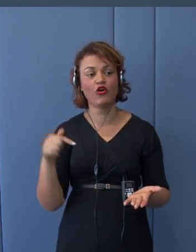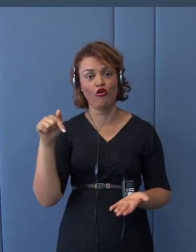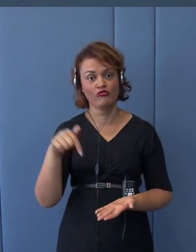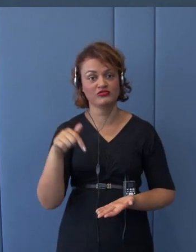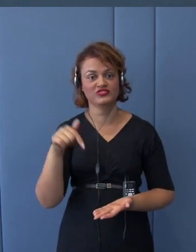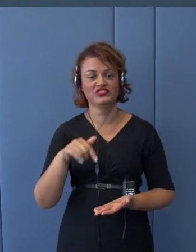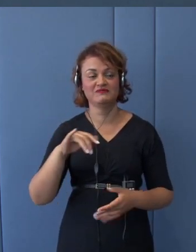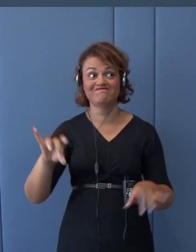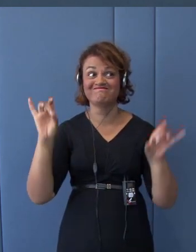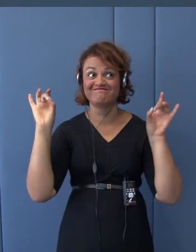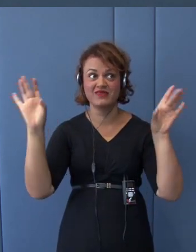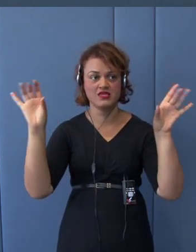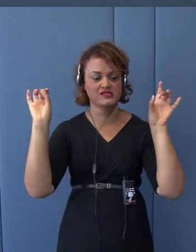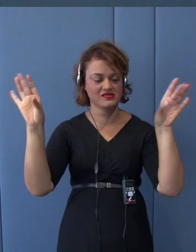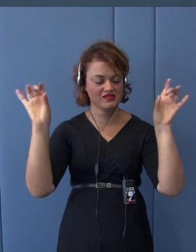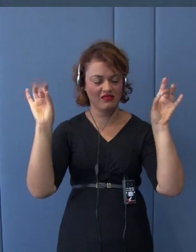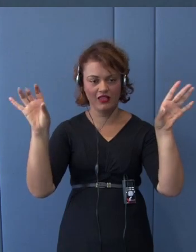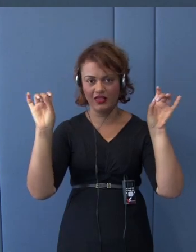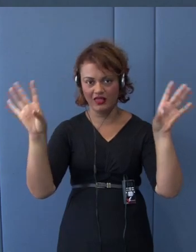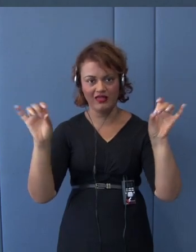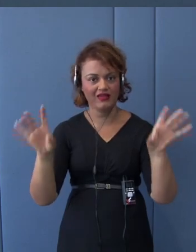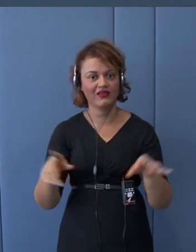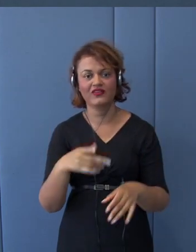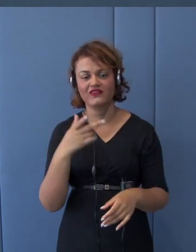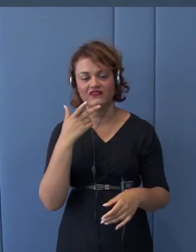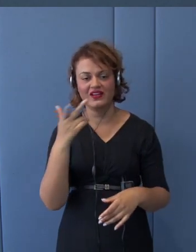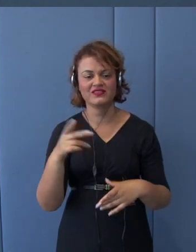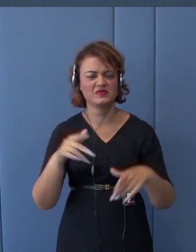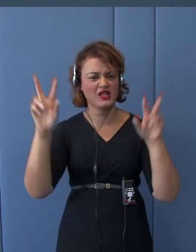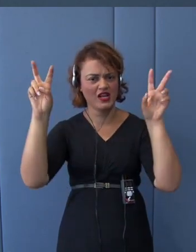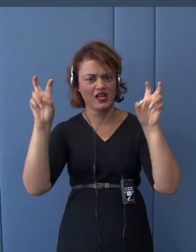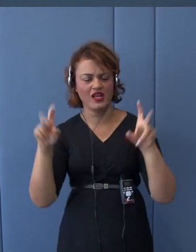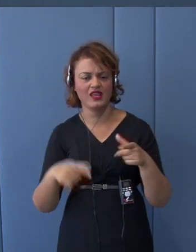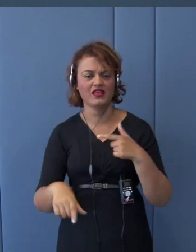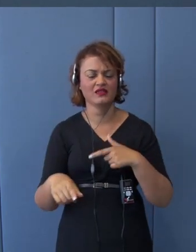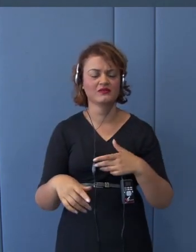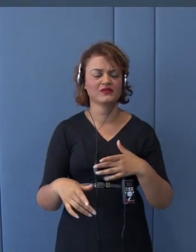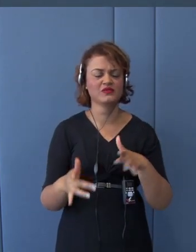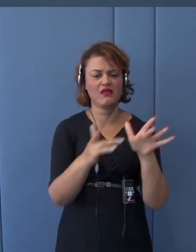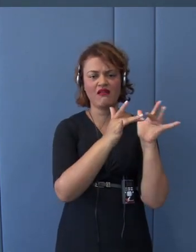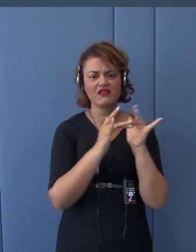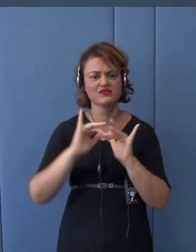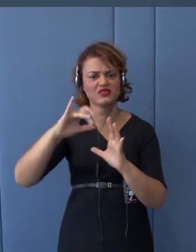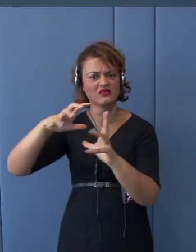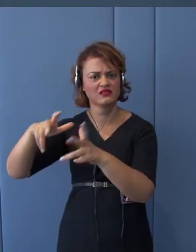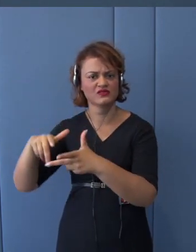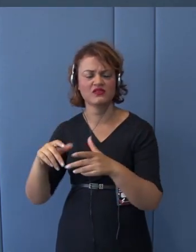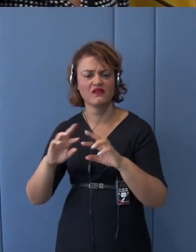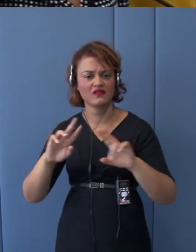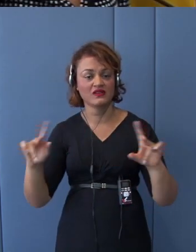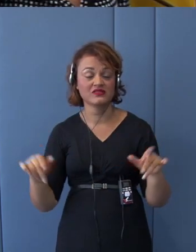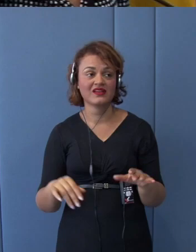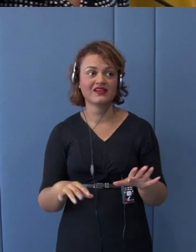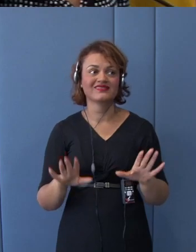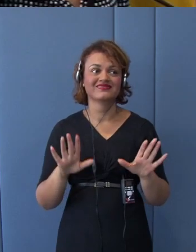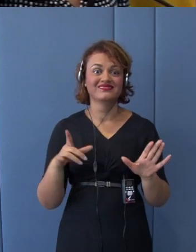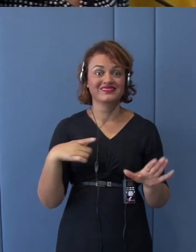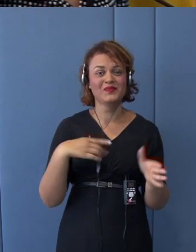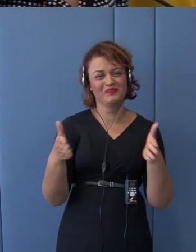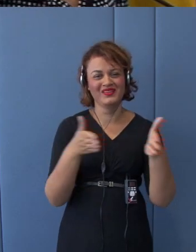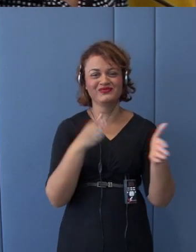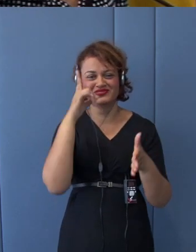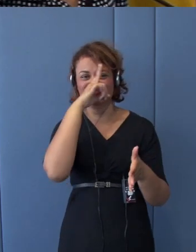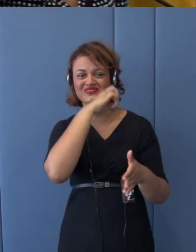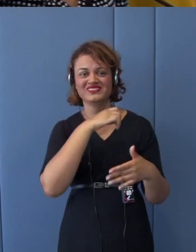issues of international trade, despite the difficult period now we are all experiencing. And as you